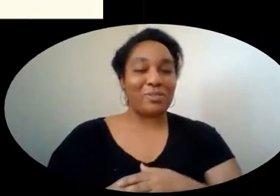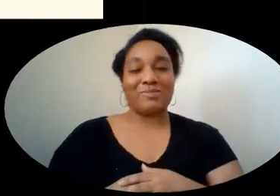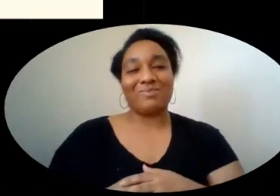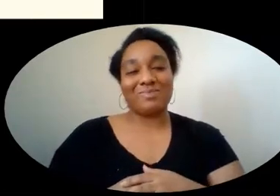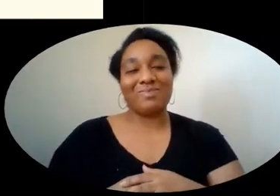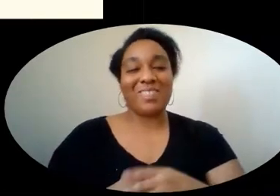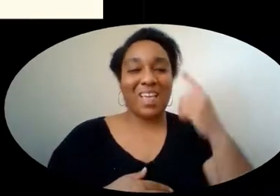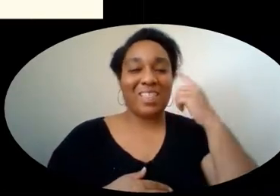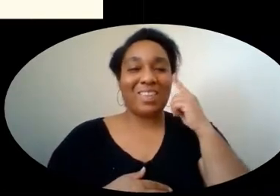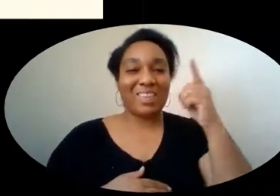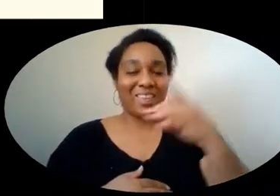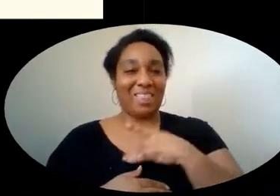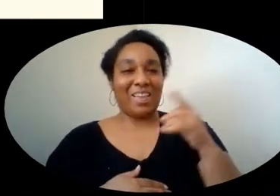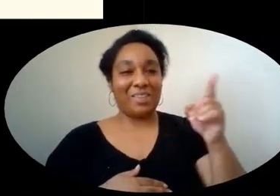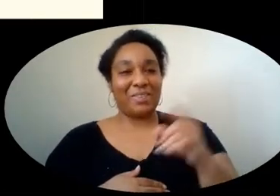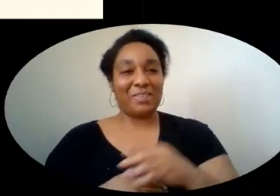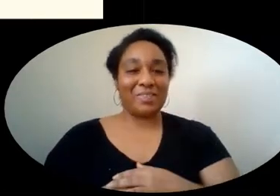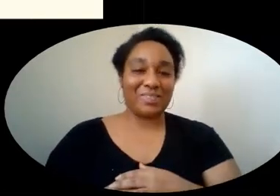I think it likes you.